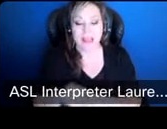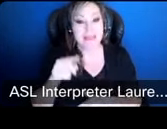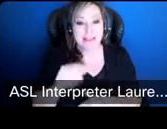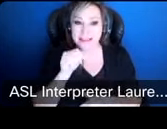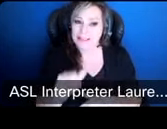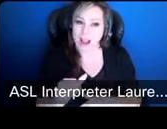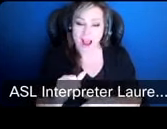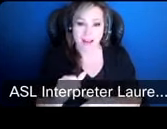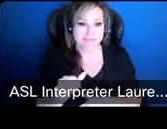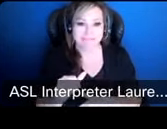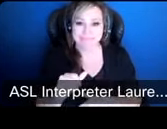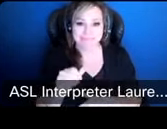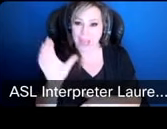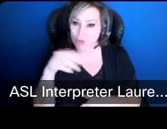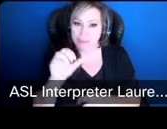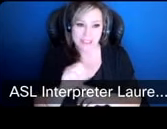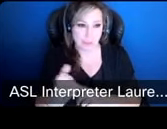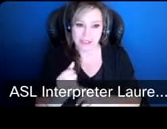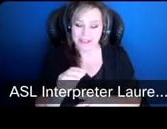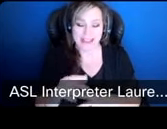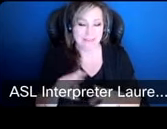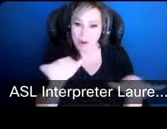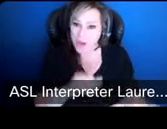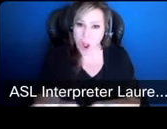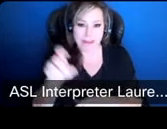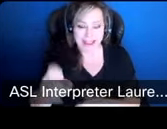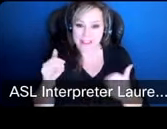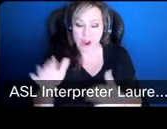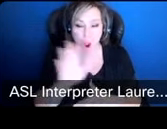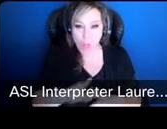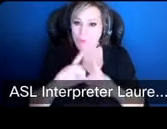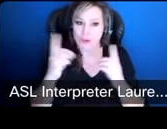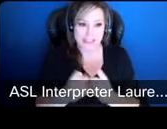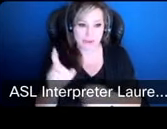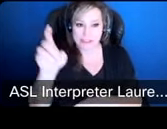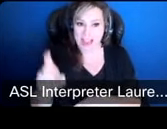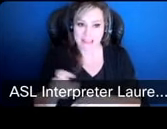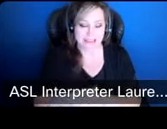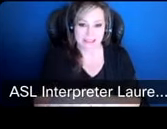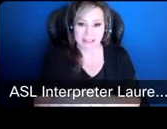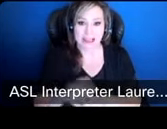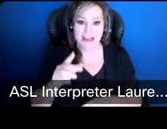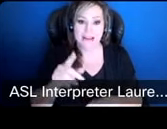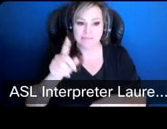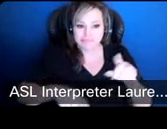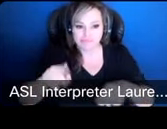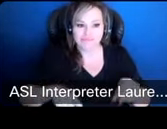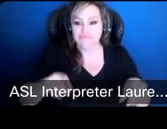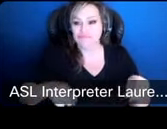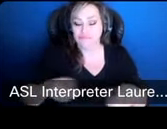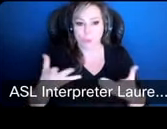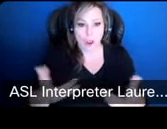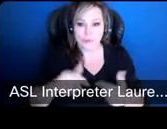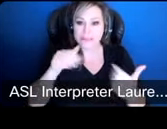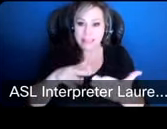an unusual situation in the state of texas right now districts all across the state of texas are in different places attempting to deal